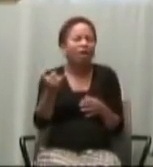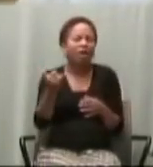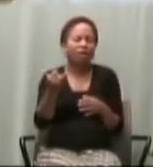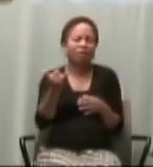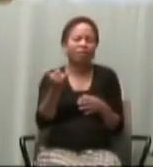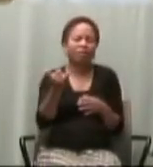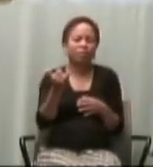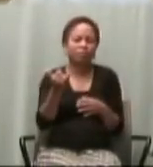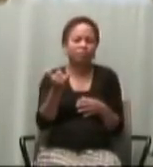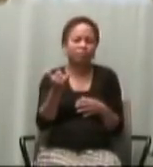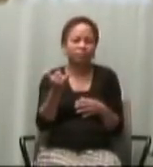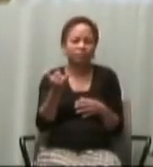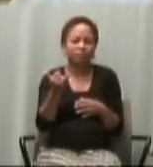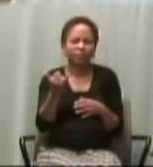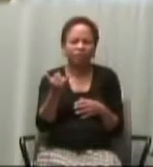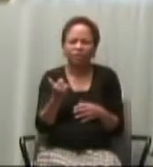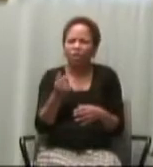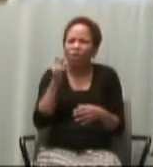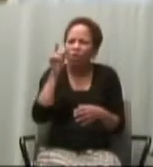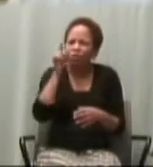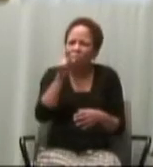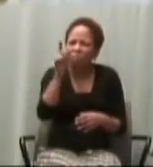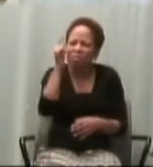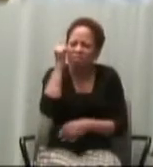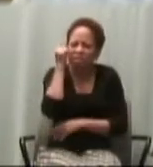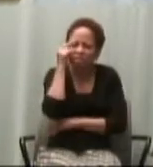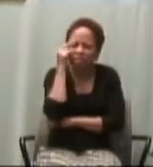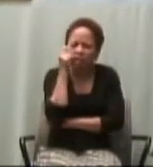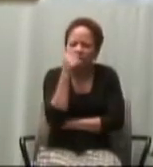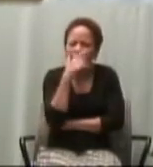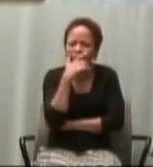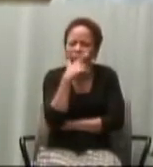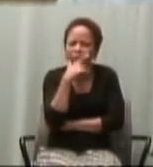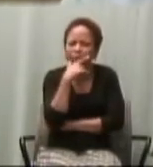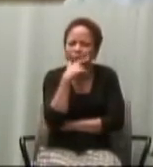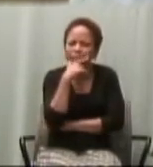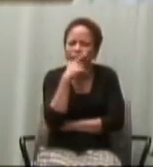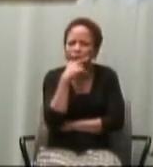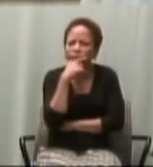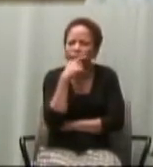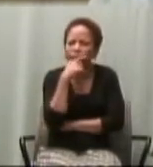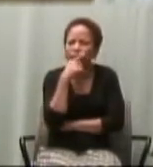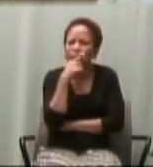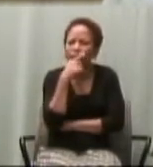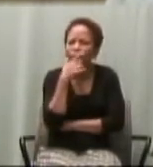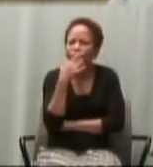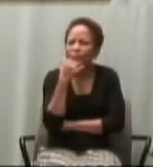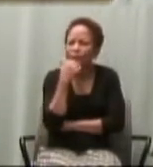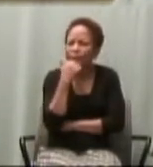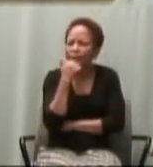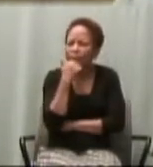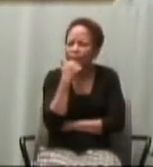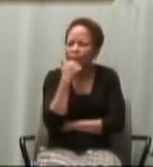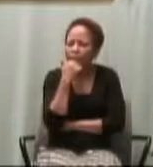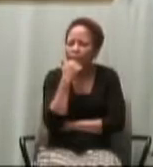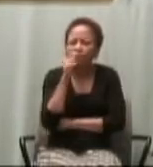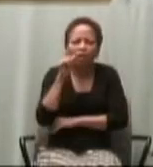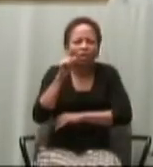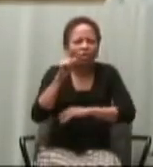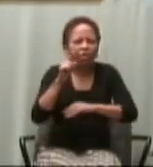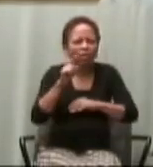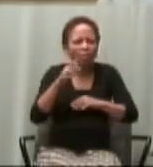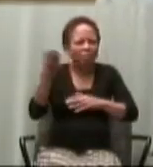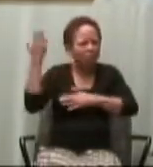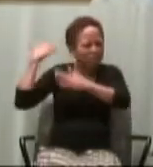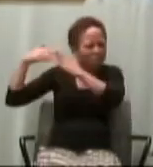because what it says is that over time we've not adequately taught our people to believe in